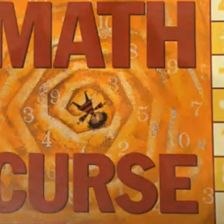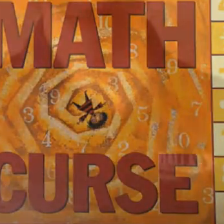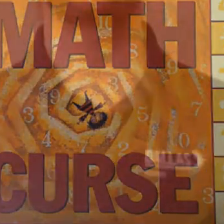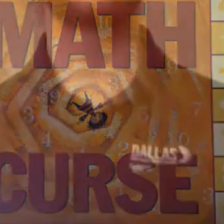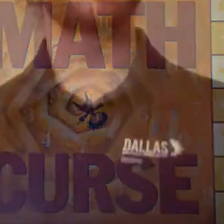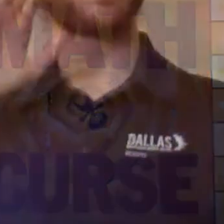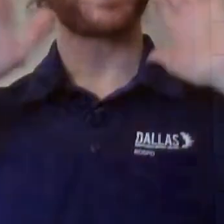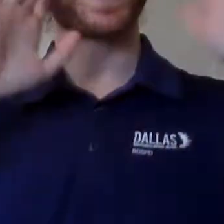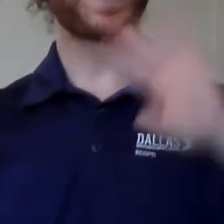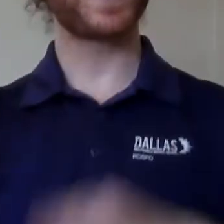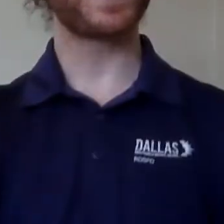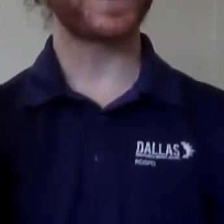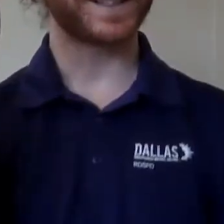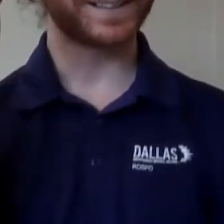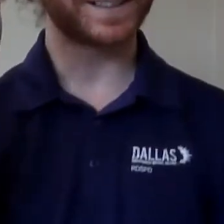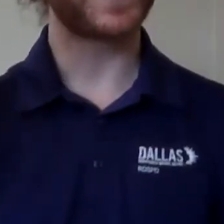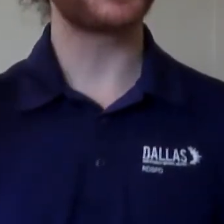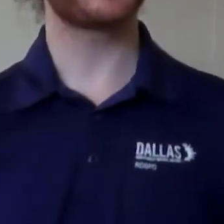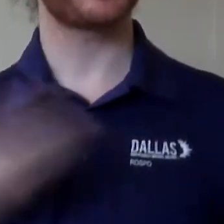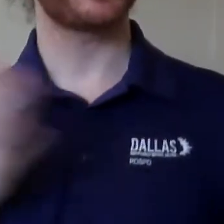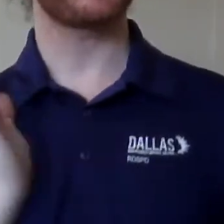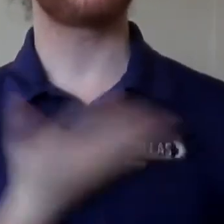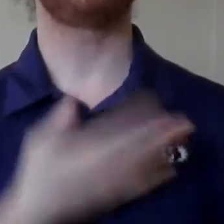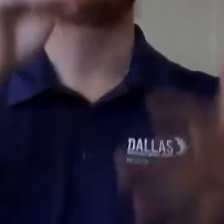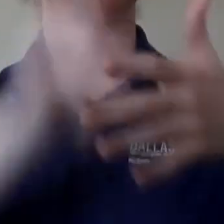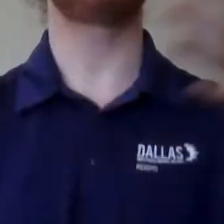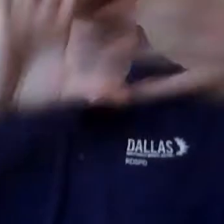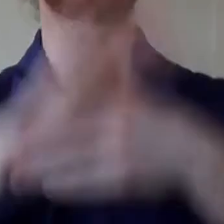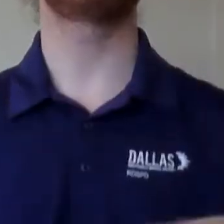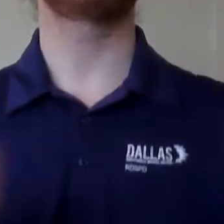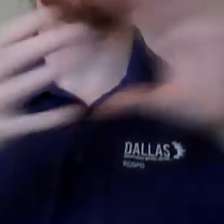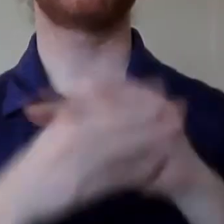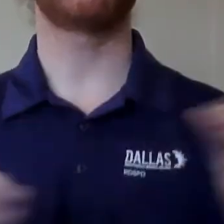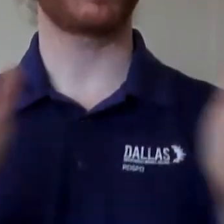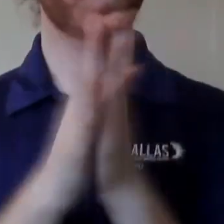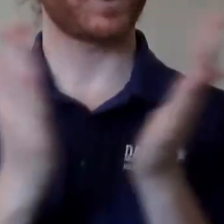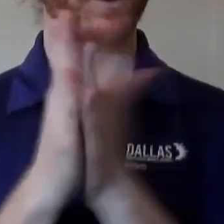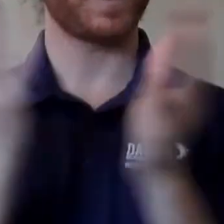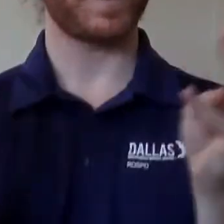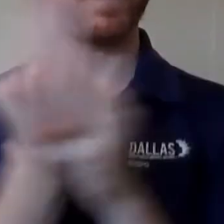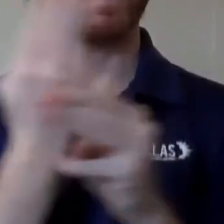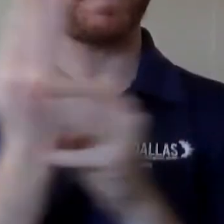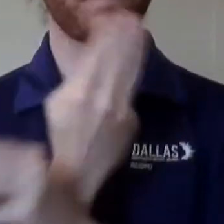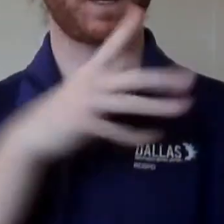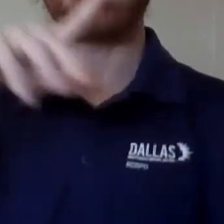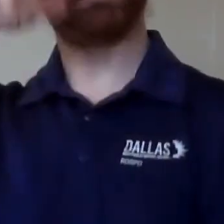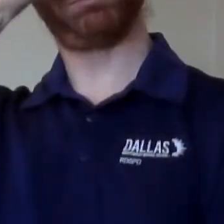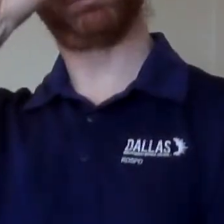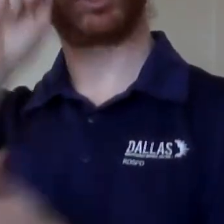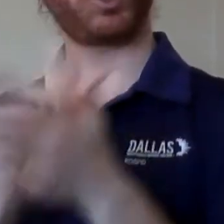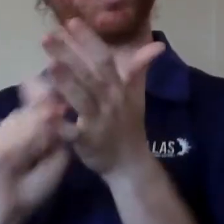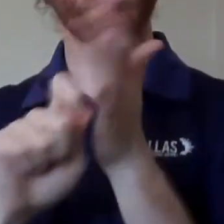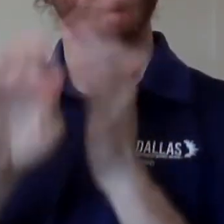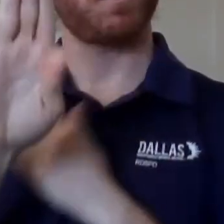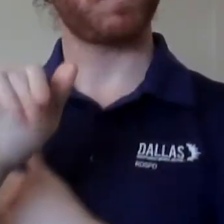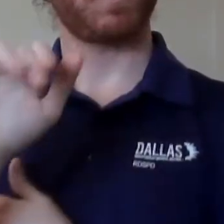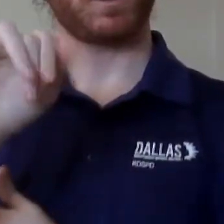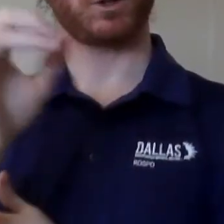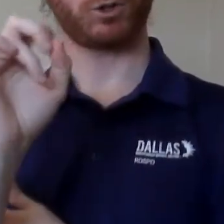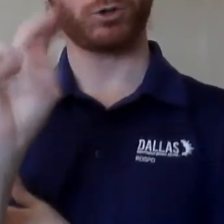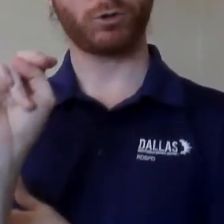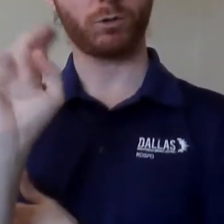Hi Marcus Mustangs and welcome to our Read Aloud of Math Curse, written by John Cheska and Lane Smith.